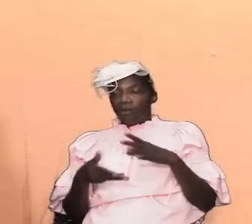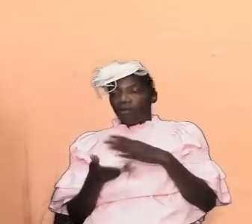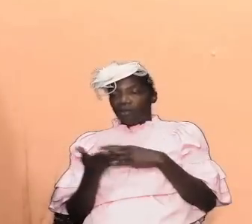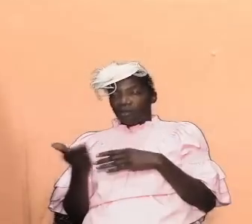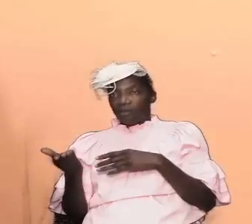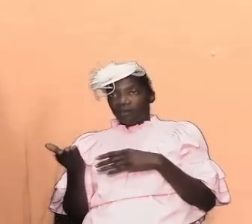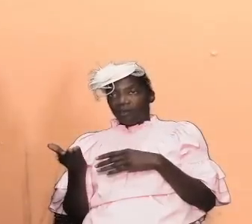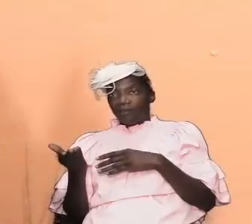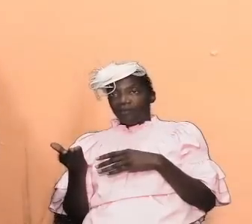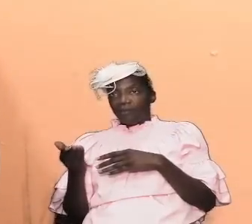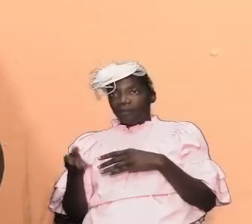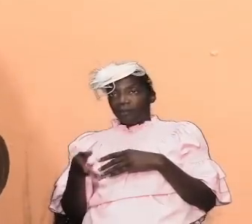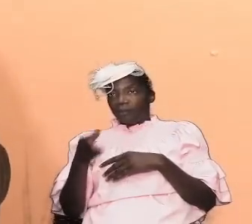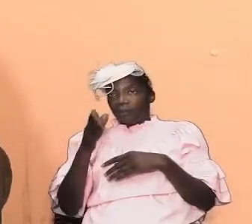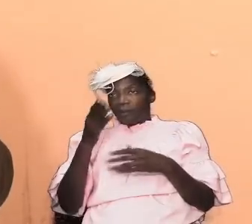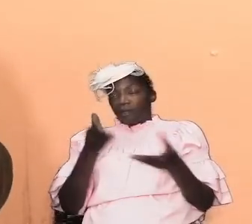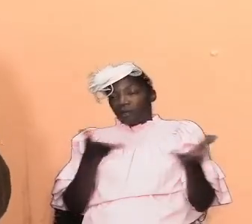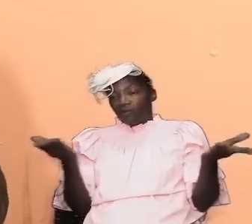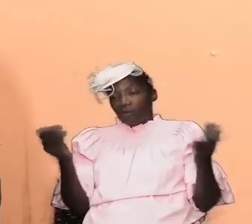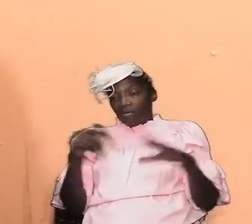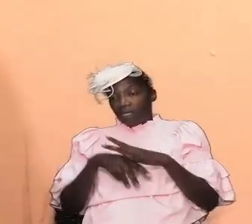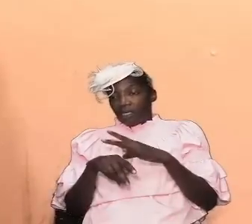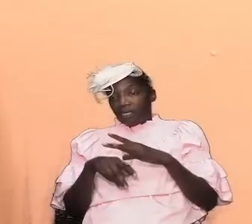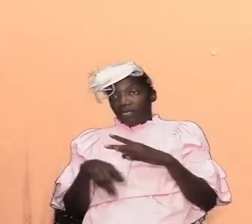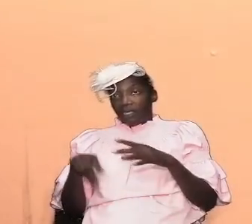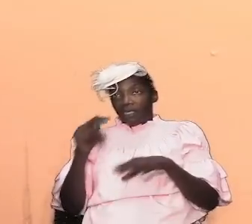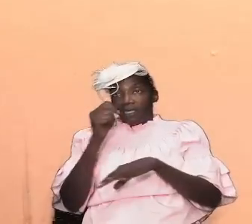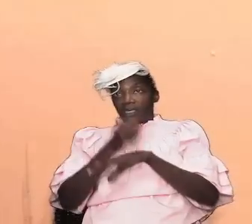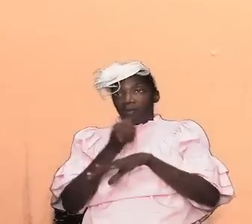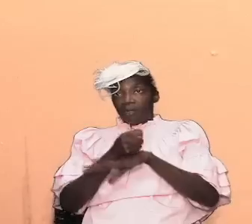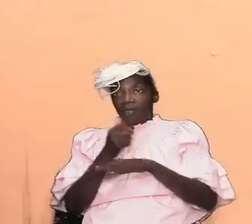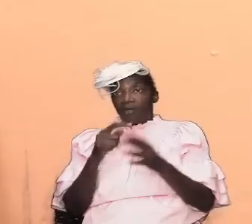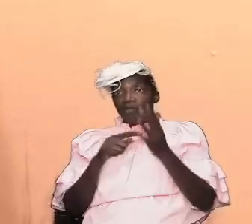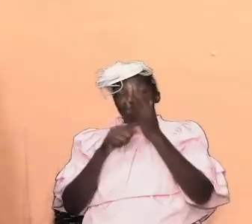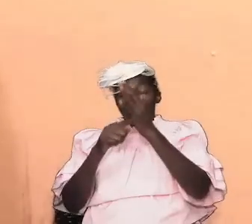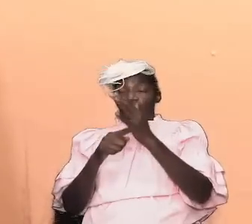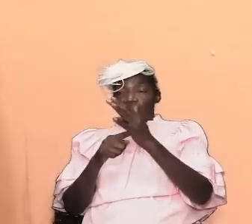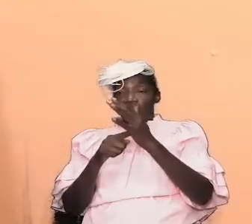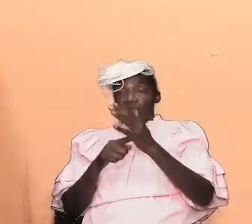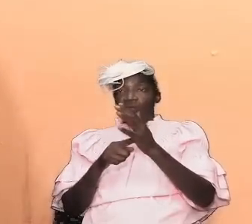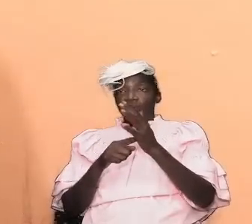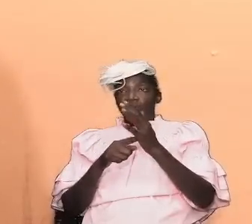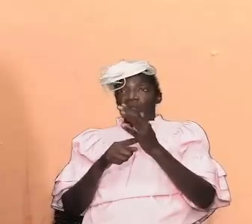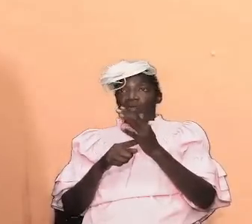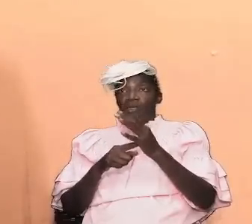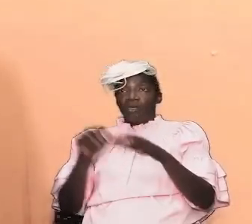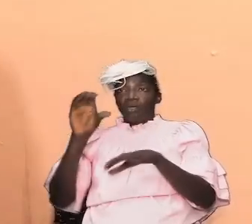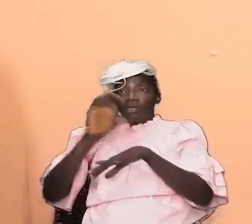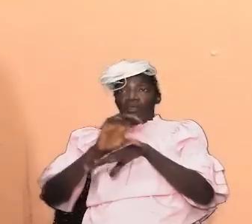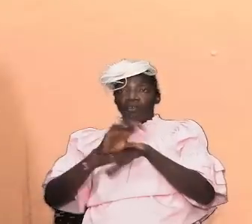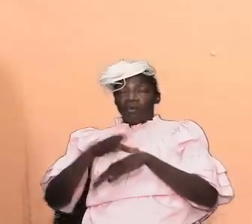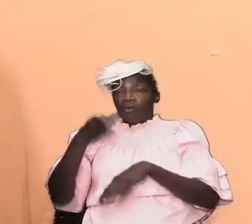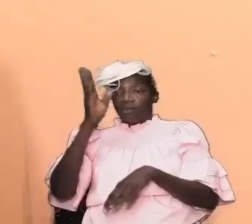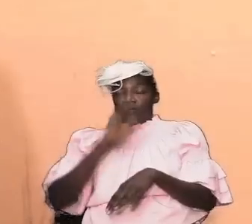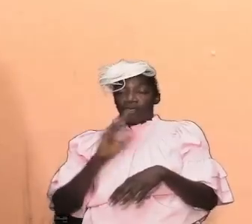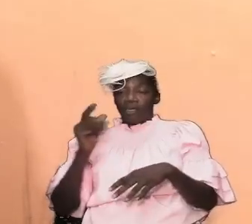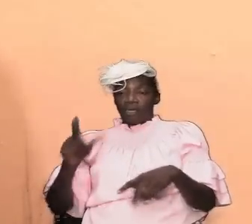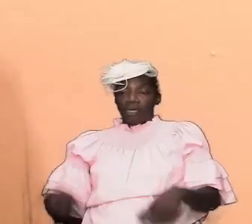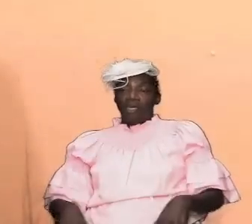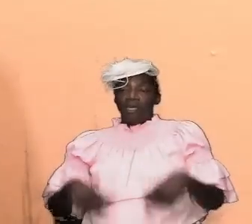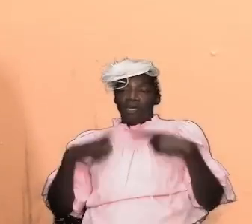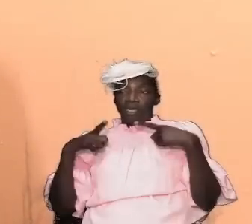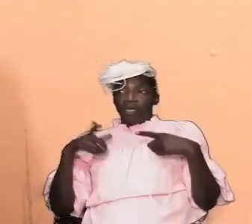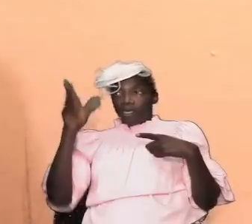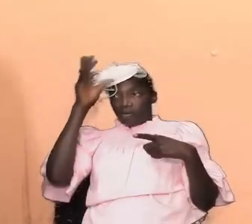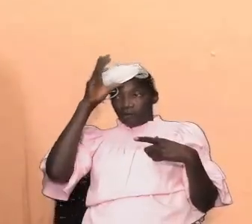and we will see that what was in the tabernacle typifies the church because through the church god is going to dwell with men